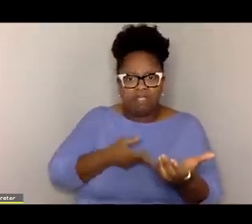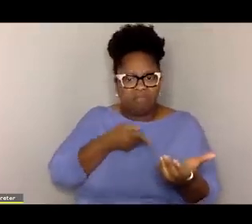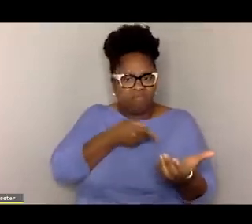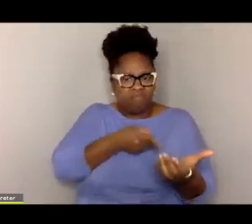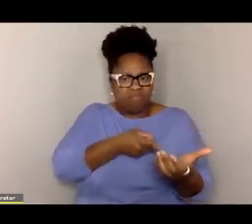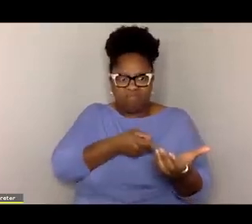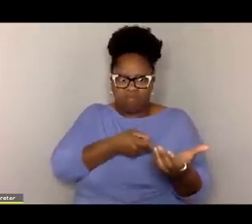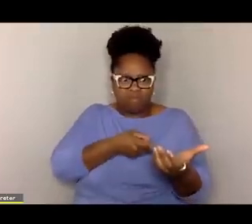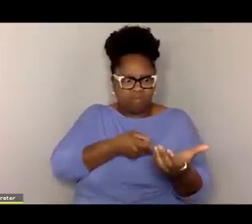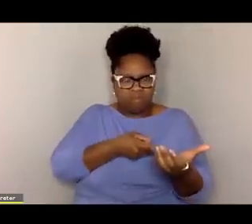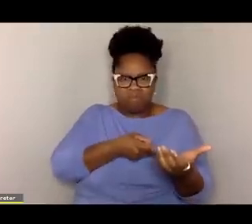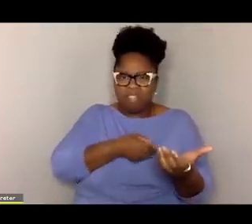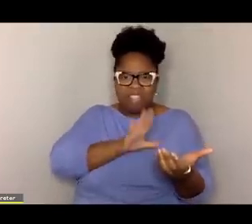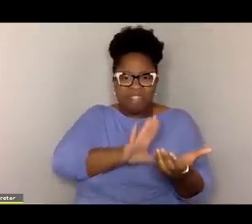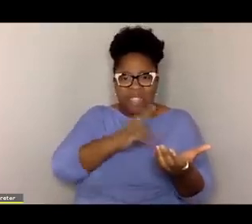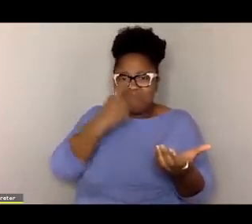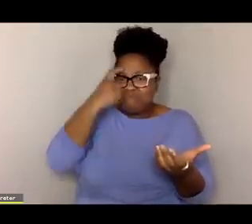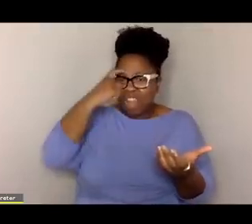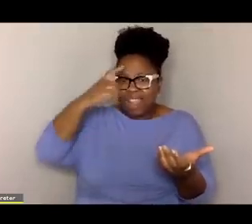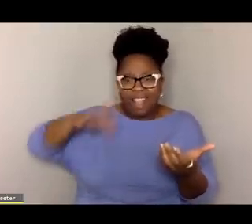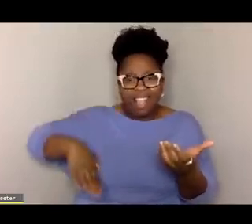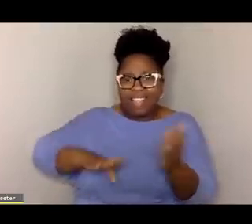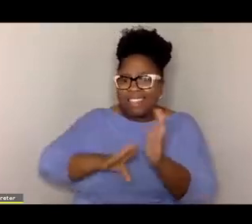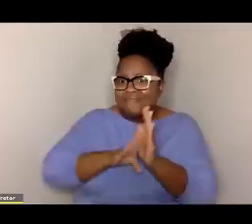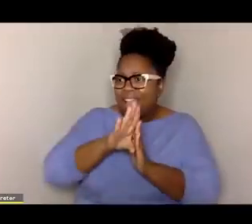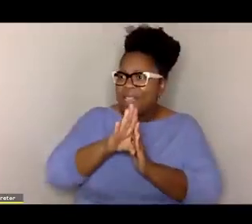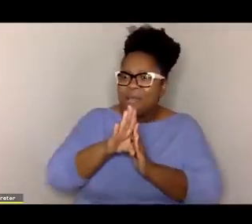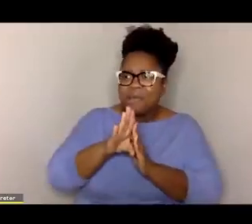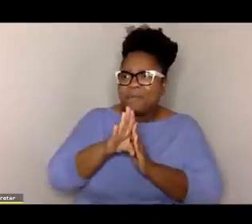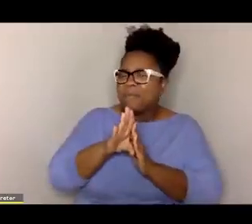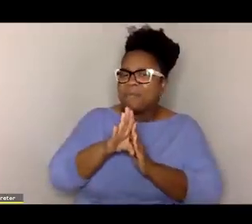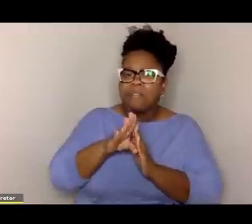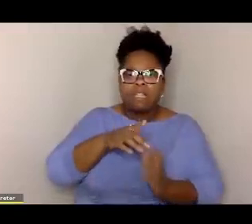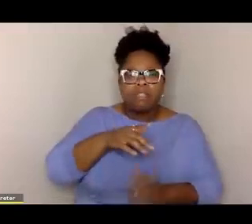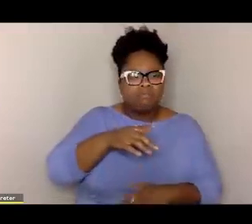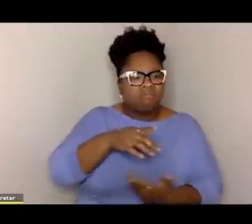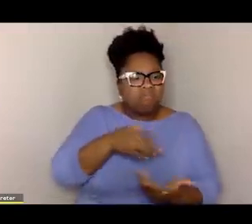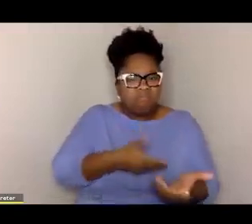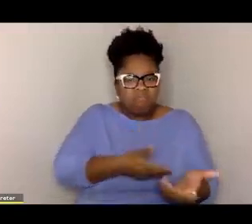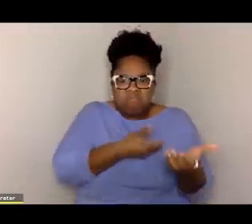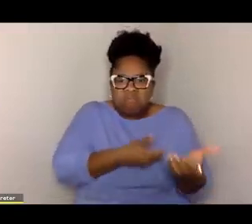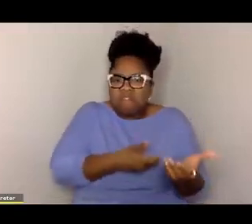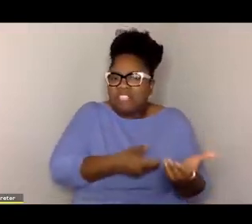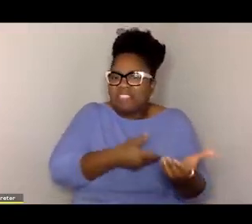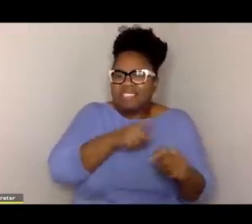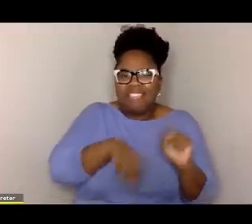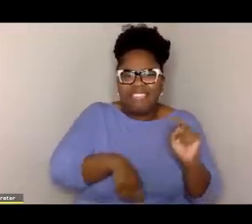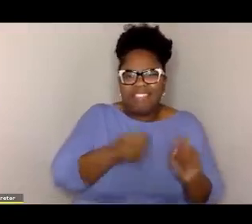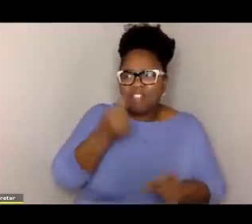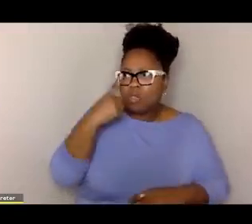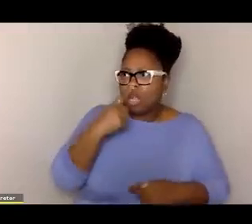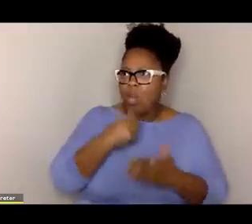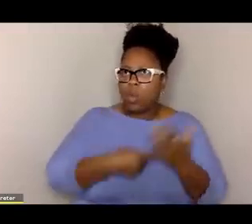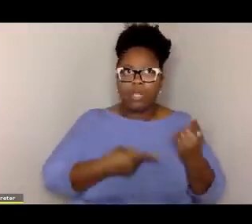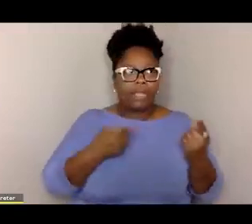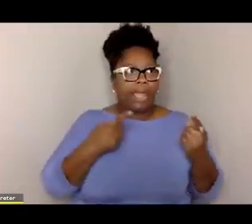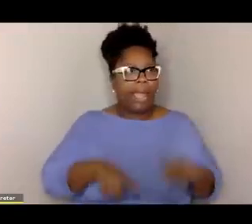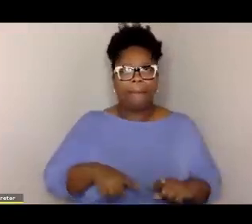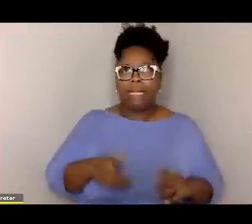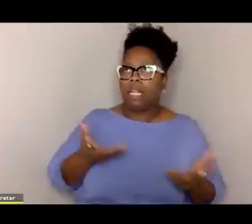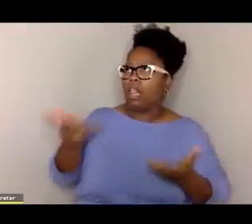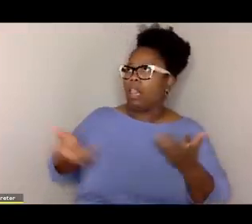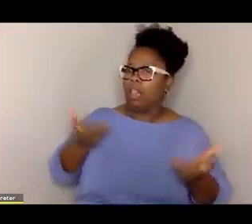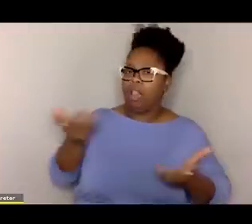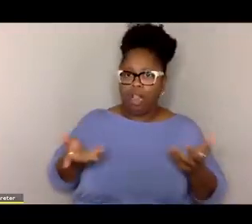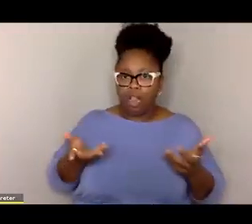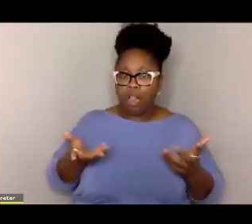doesn't have the, the, their brain is not developed yet to the point where they can really understand what